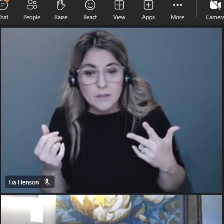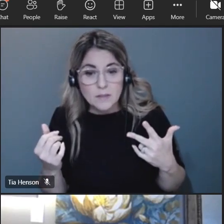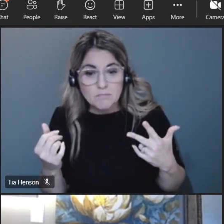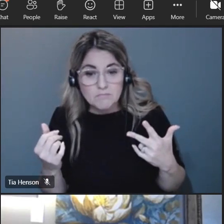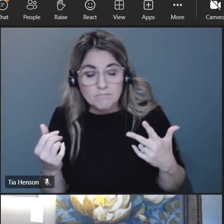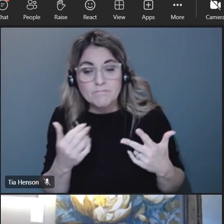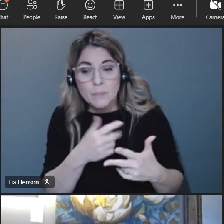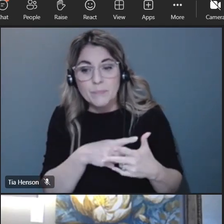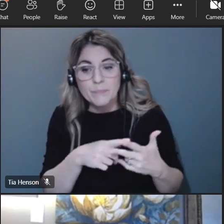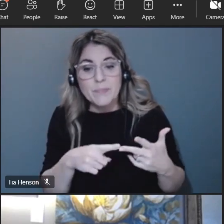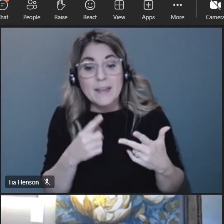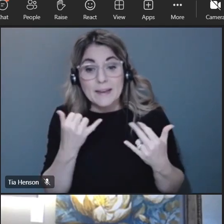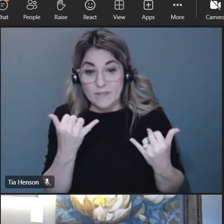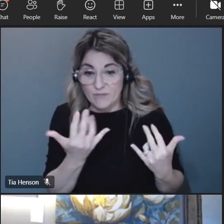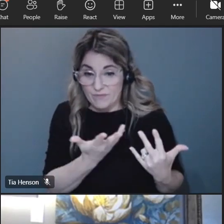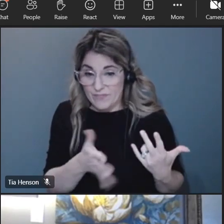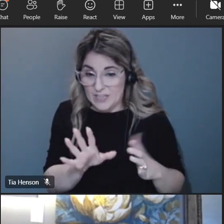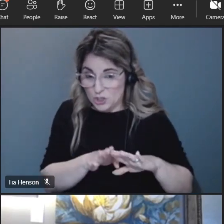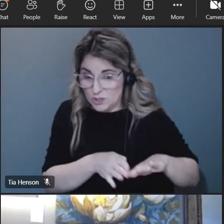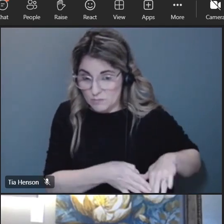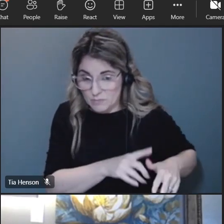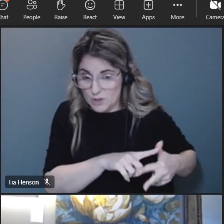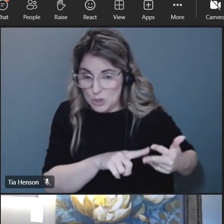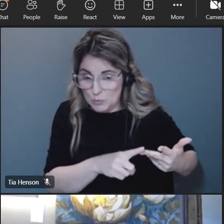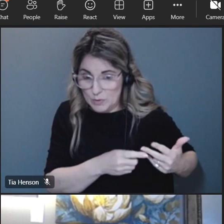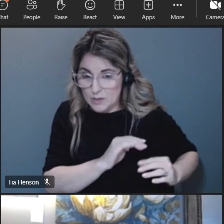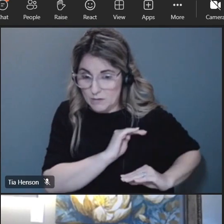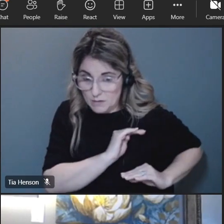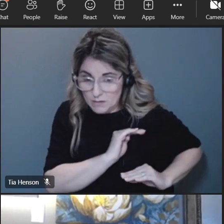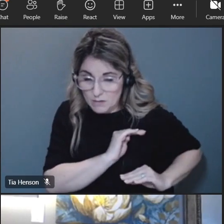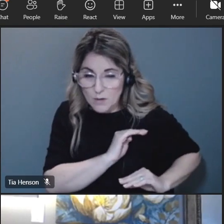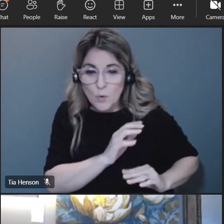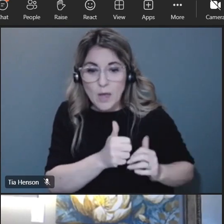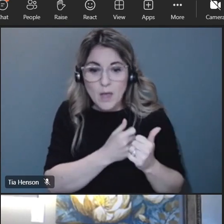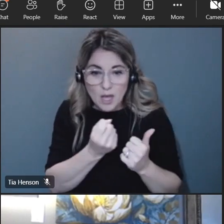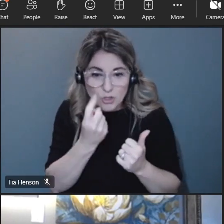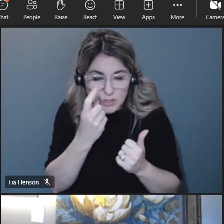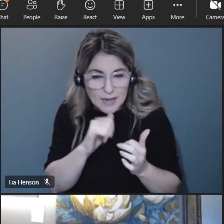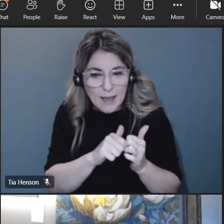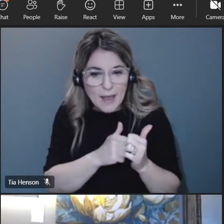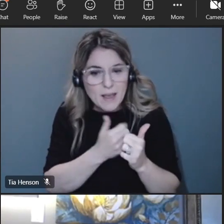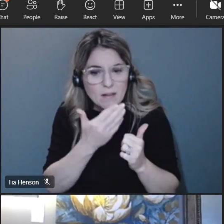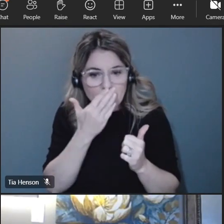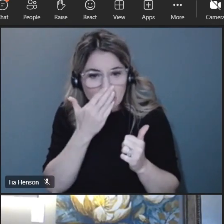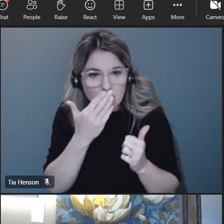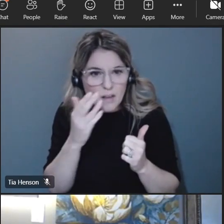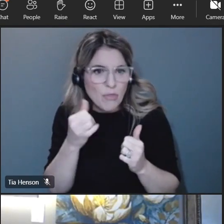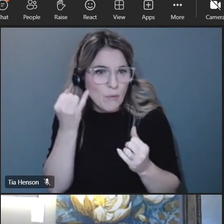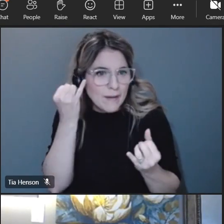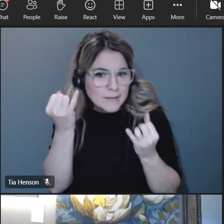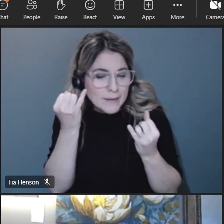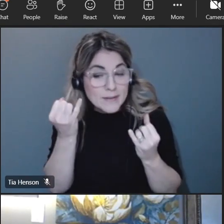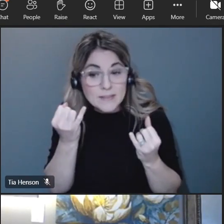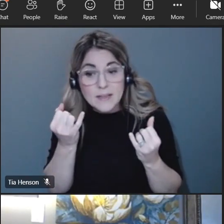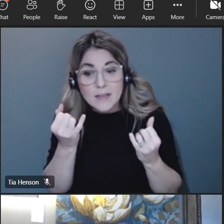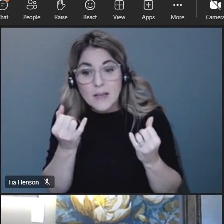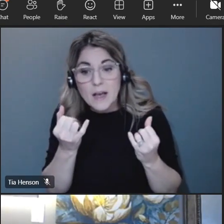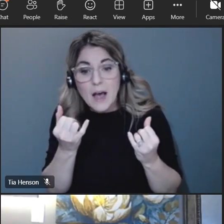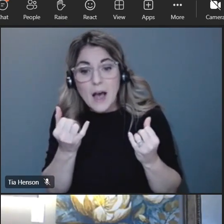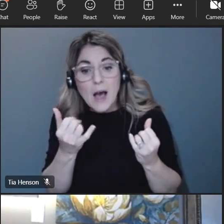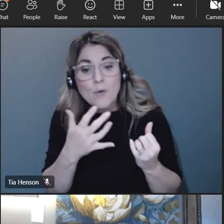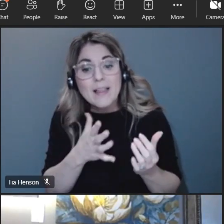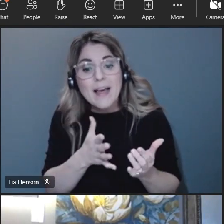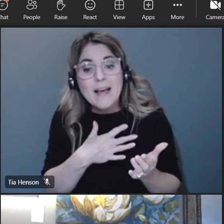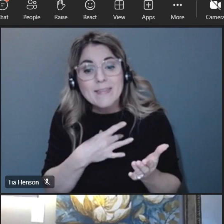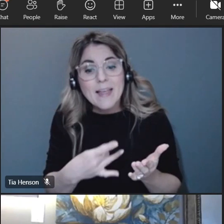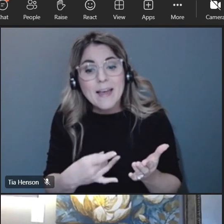um if we if we think we understand uh these and perhaps another uh idea or two that's out there uh i'm going to have you